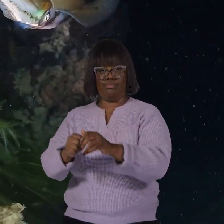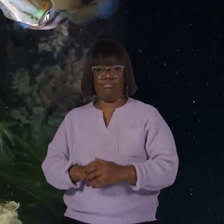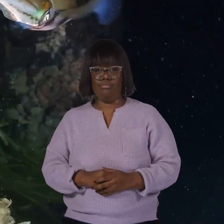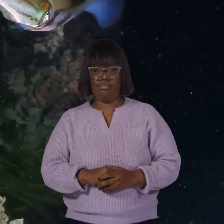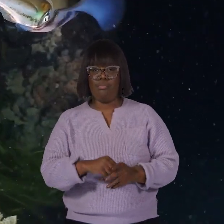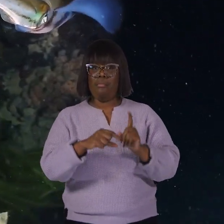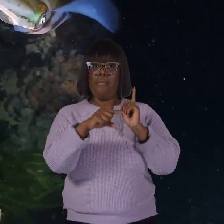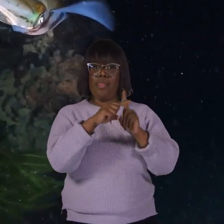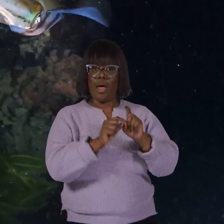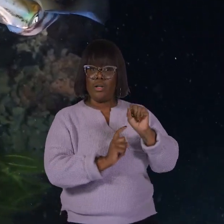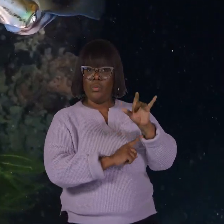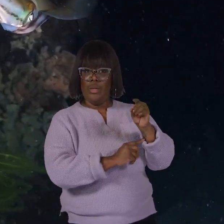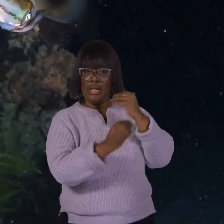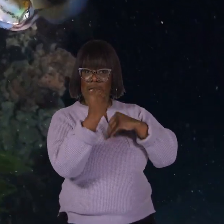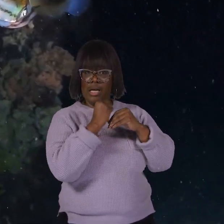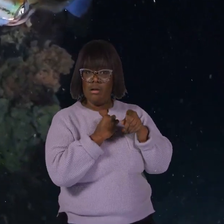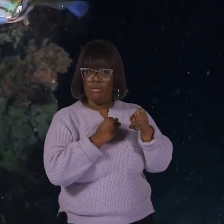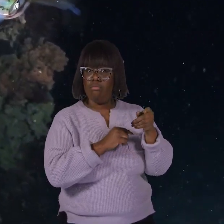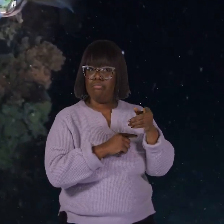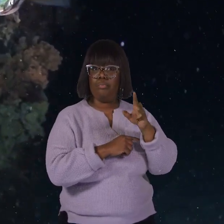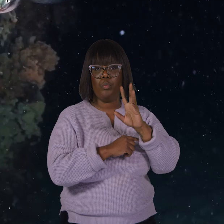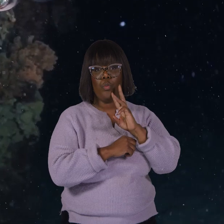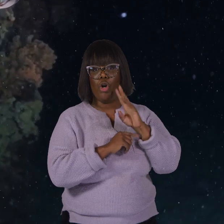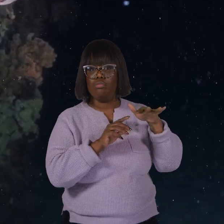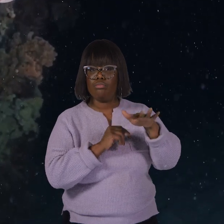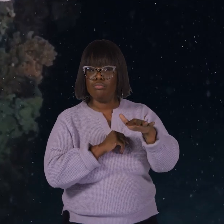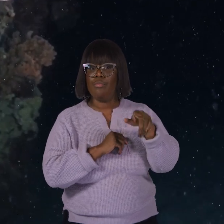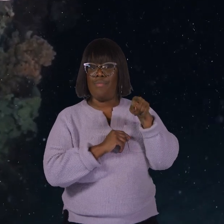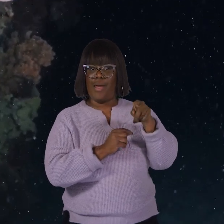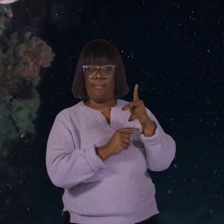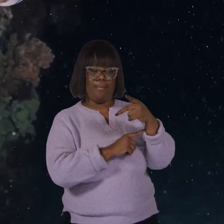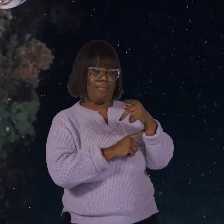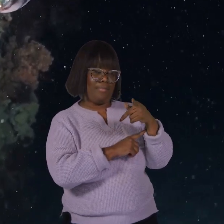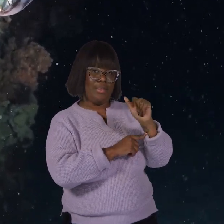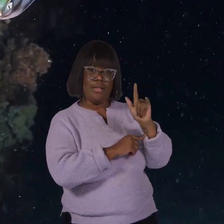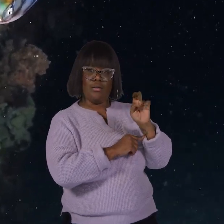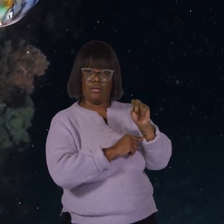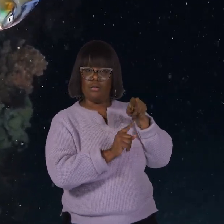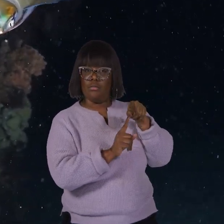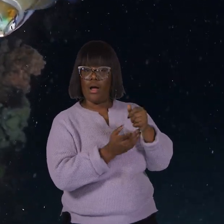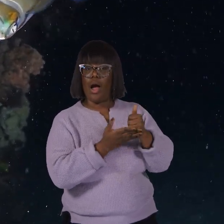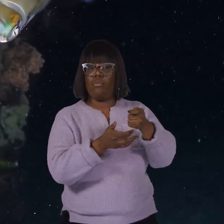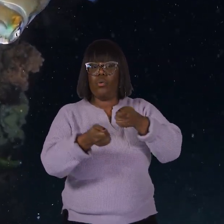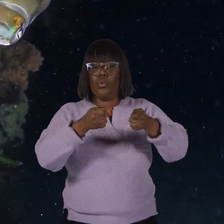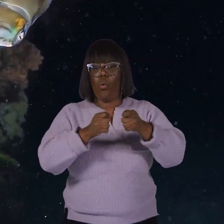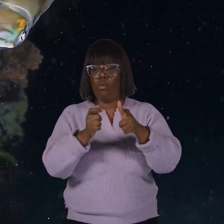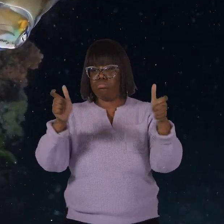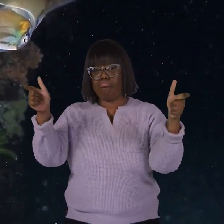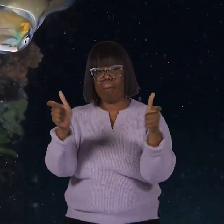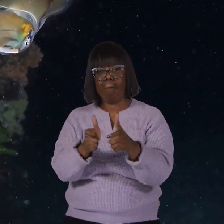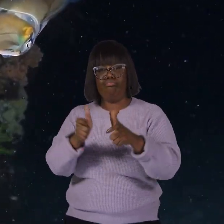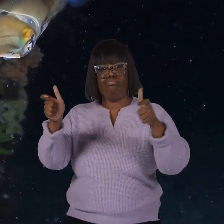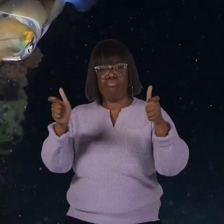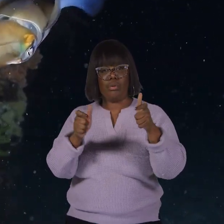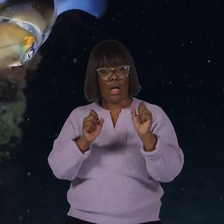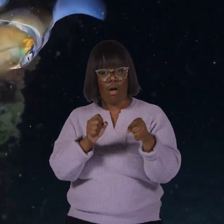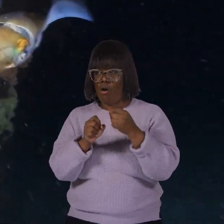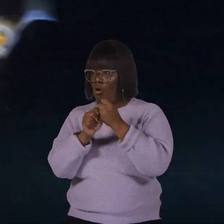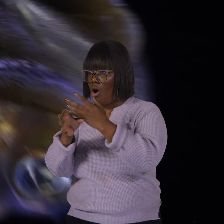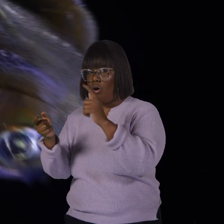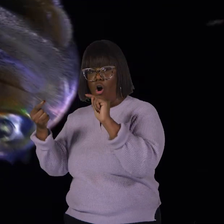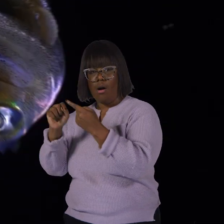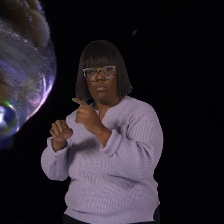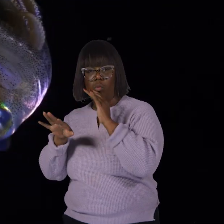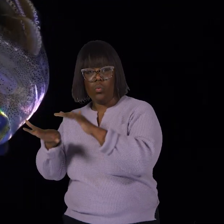when squid eat tiny marine life, like plankton, they help control those populations, preventing overgrowth that could harm the ocean.